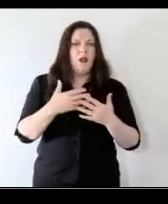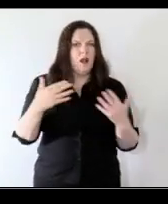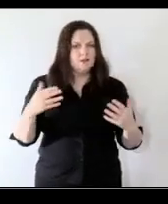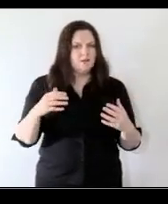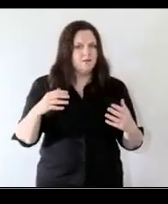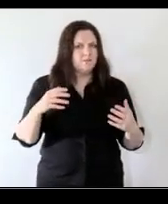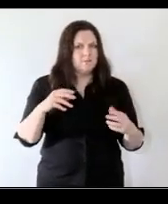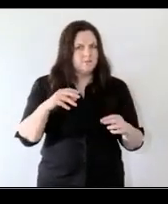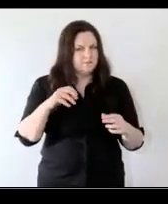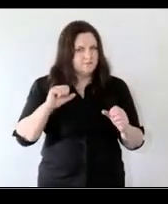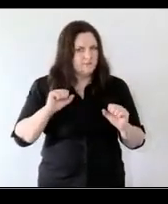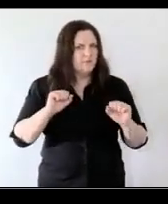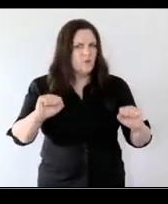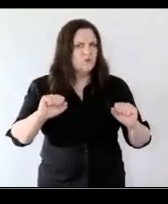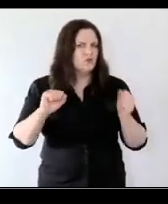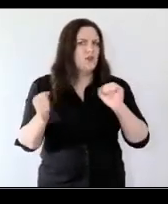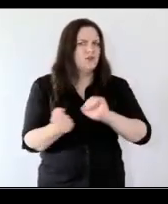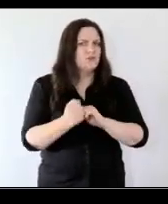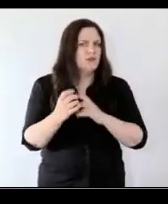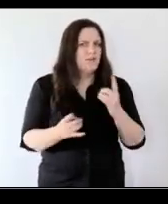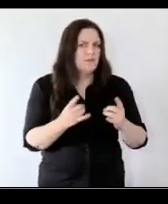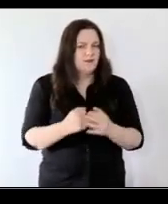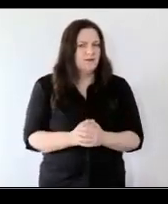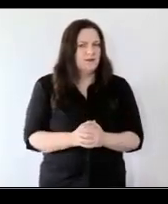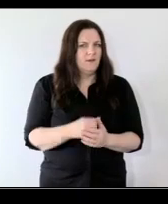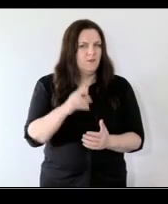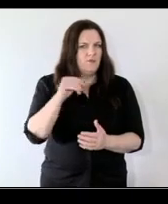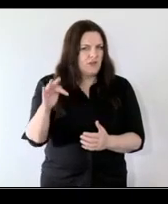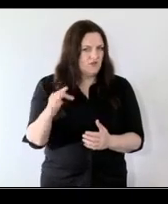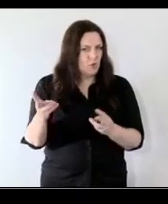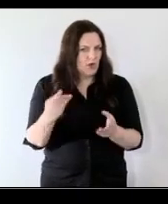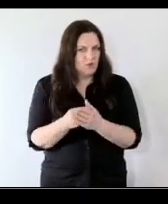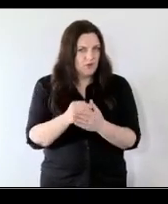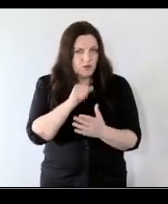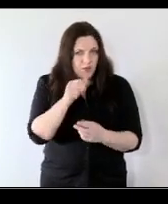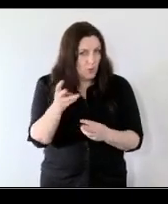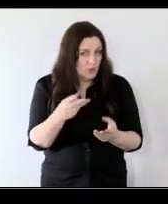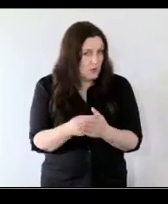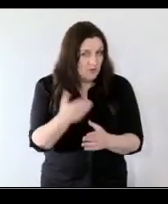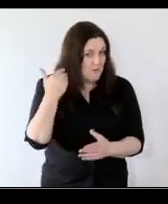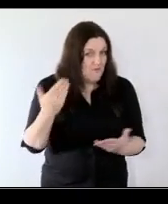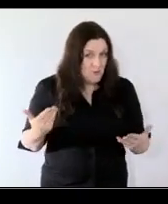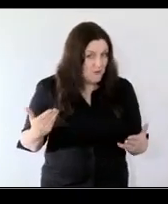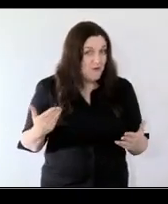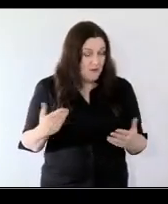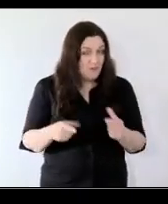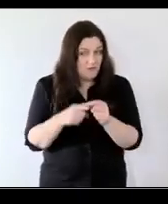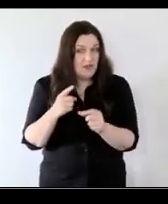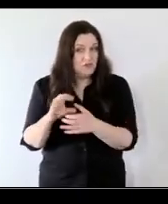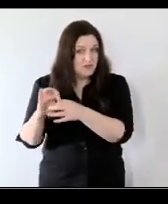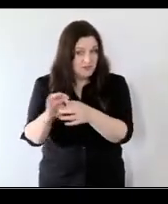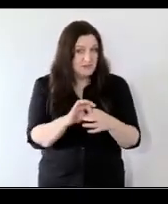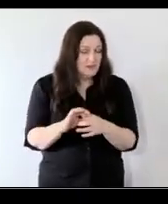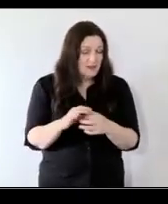lot of changes um professionals working together who hadn't worked together before um